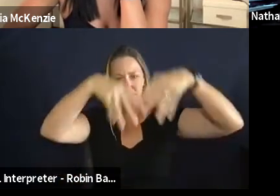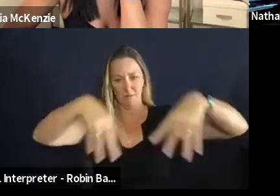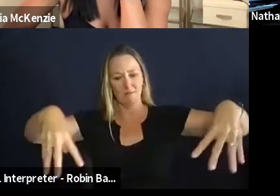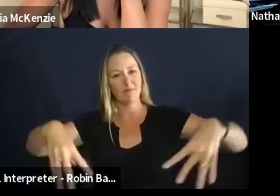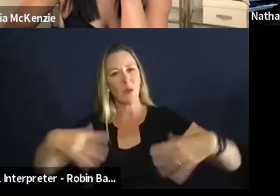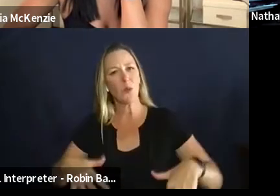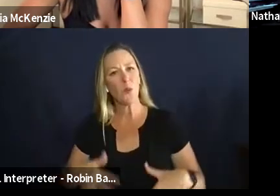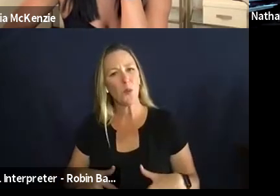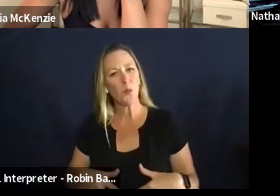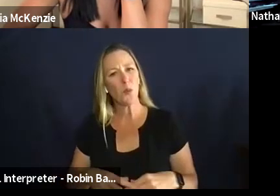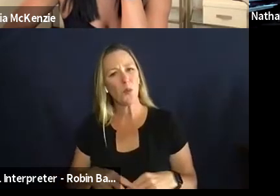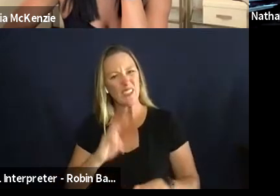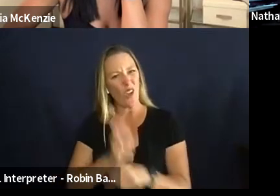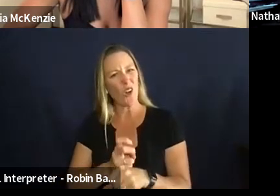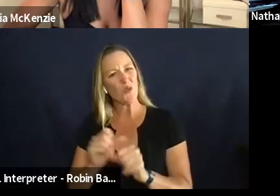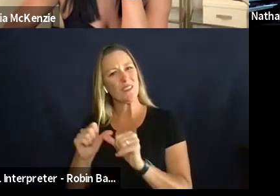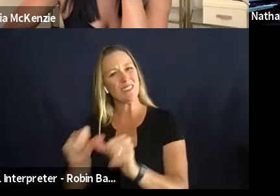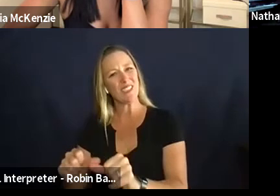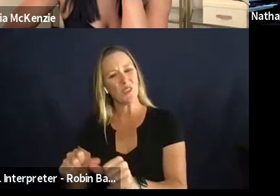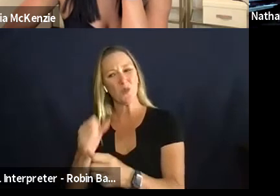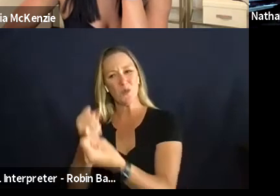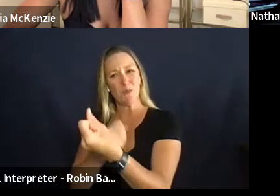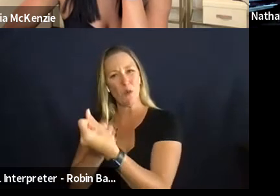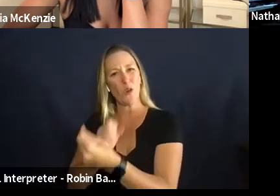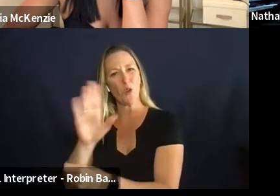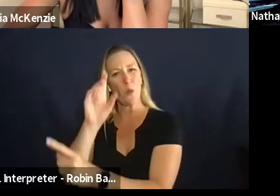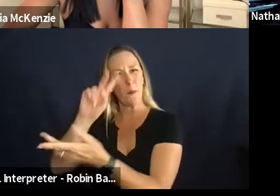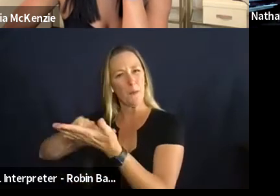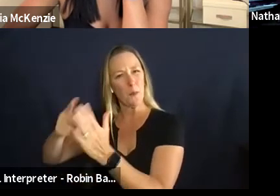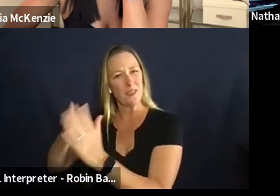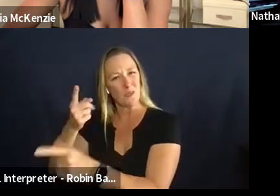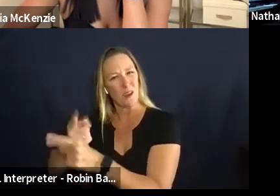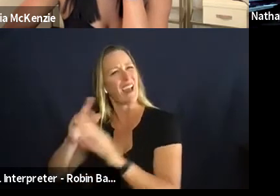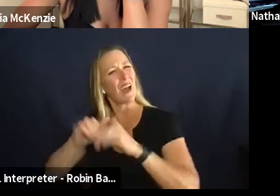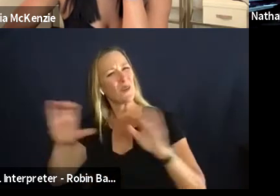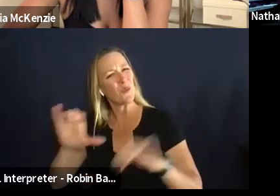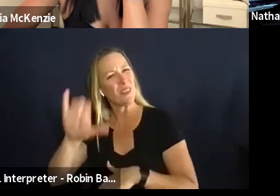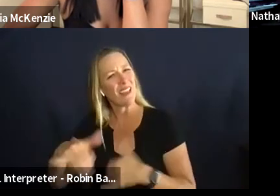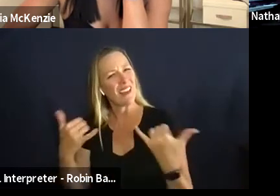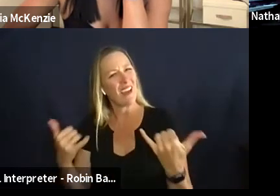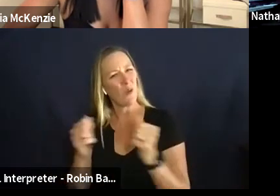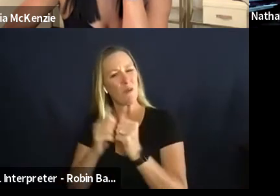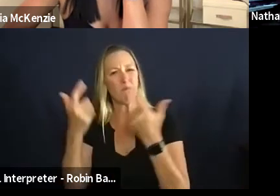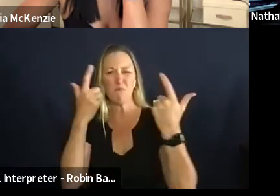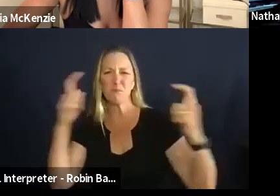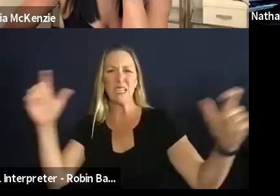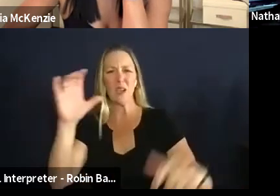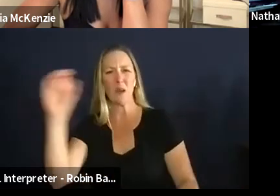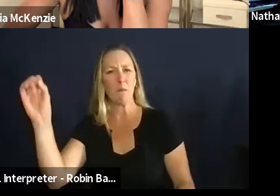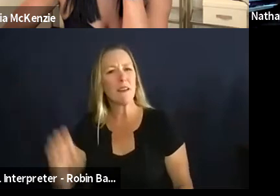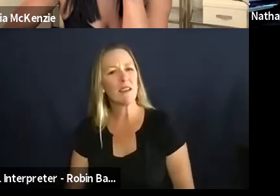that you all have defined what are the sort of the ways in which you do it at this higher level yeah so at the top level you we really